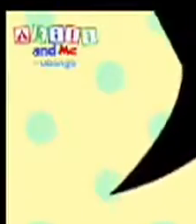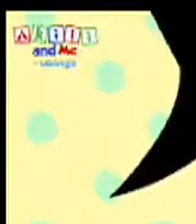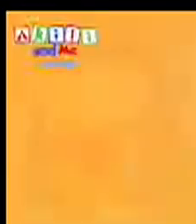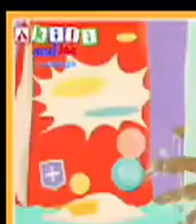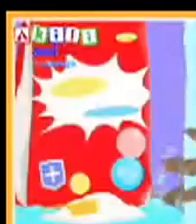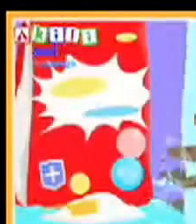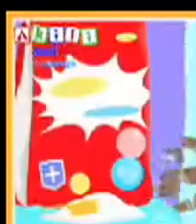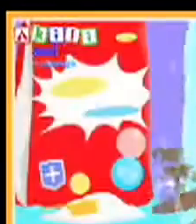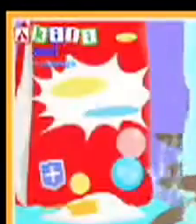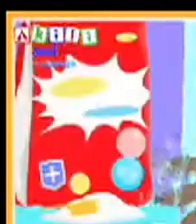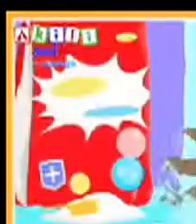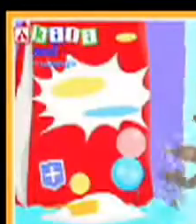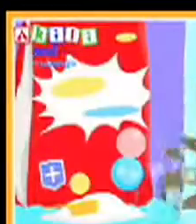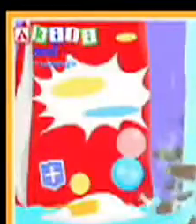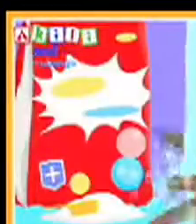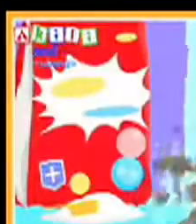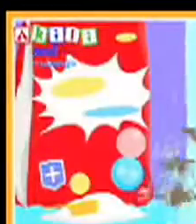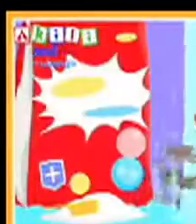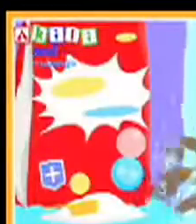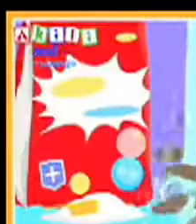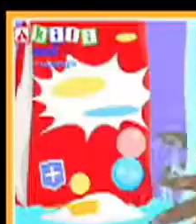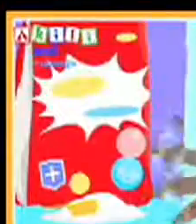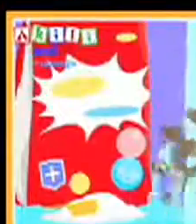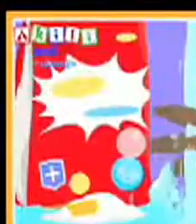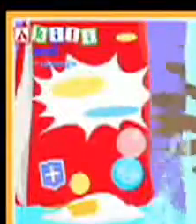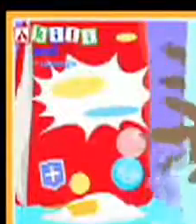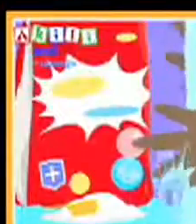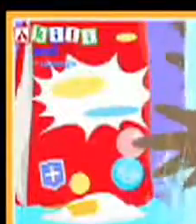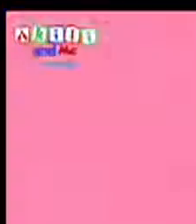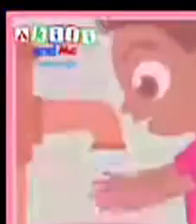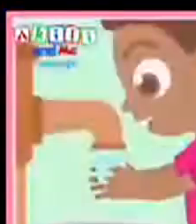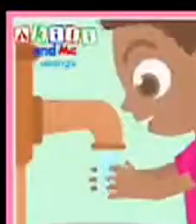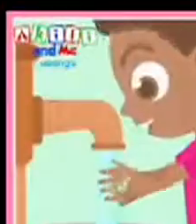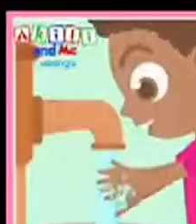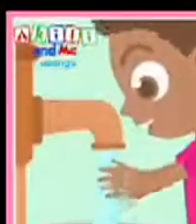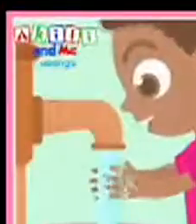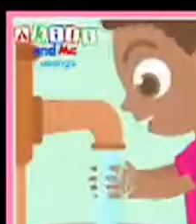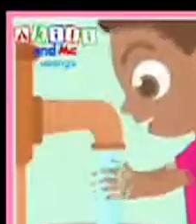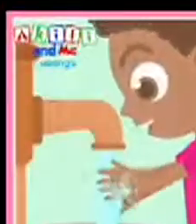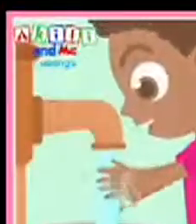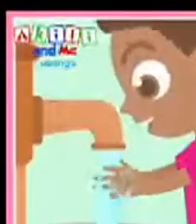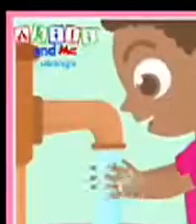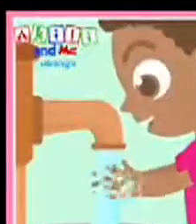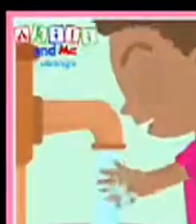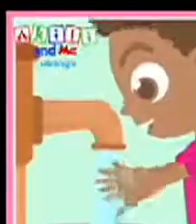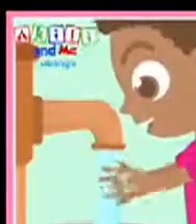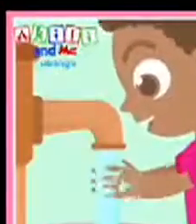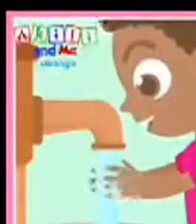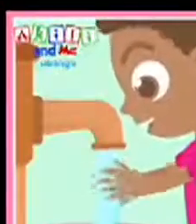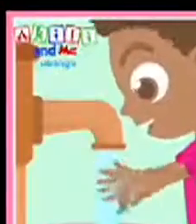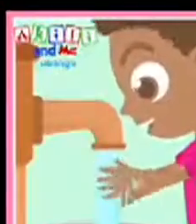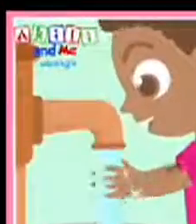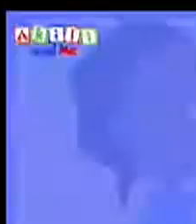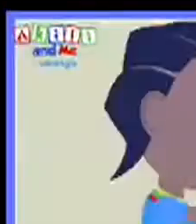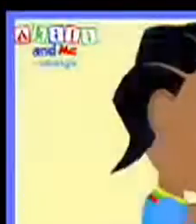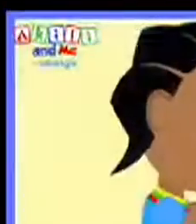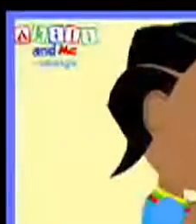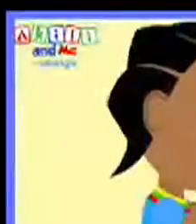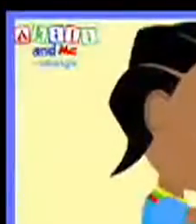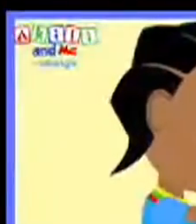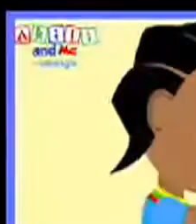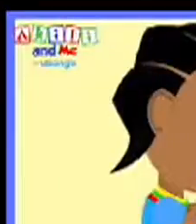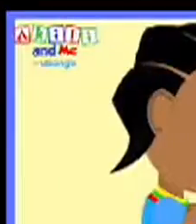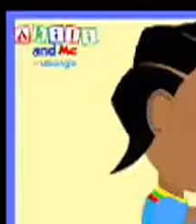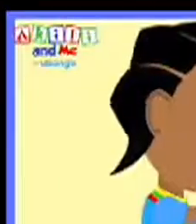-doo. Rinse your hands, rinse your hands, rinse your hands in water. Rinse them clean, rinse them clean, rinse away the soap. Dry your